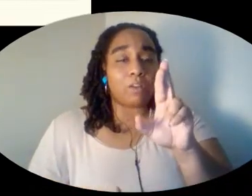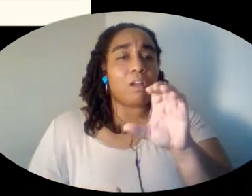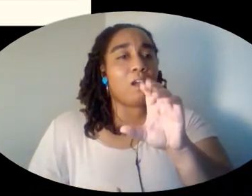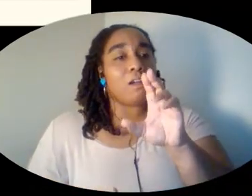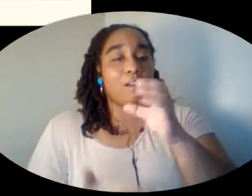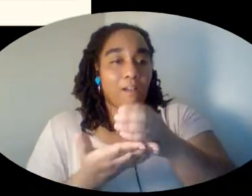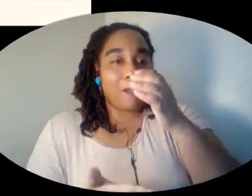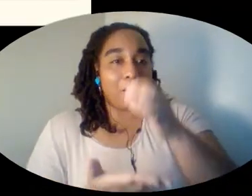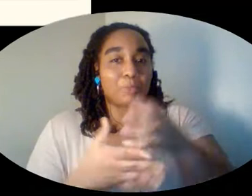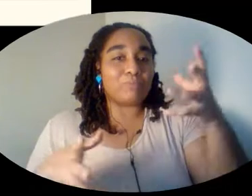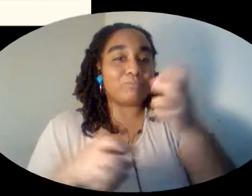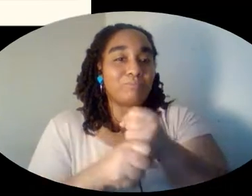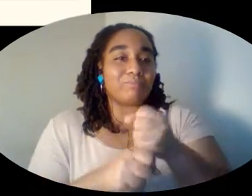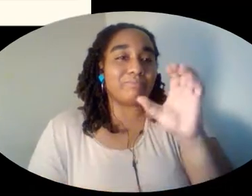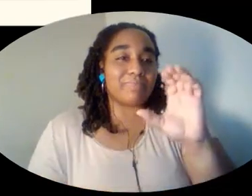stand for cups.